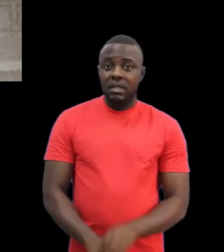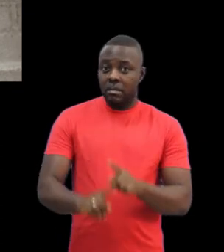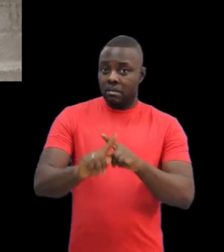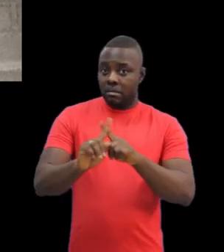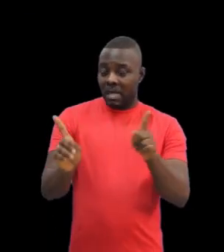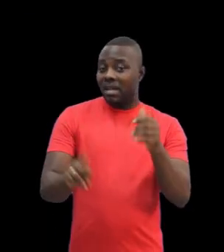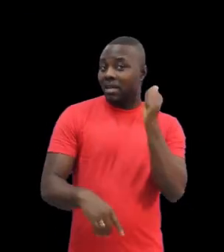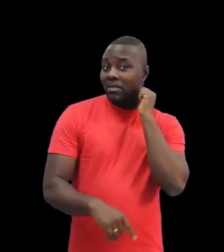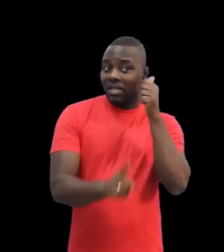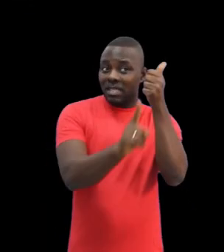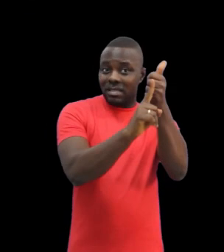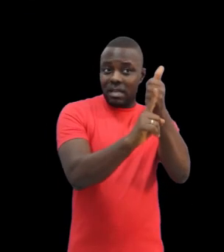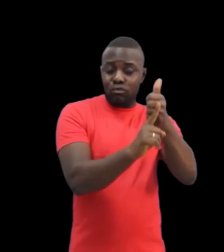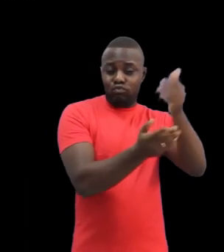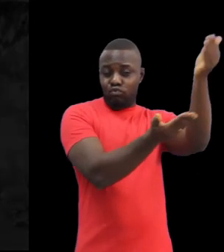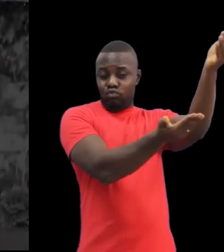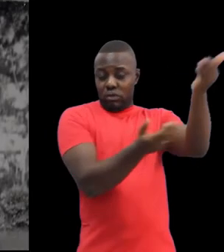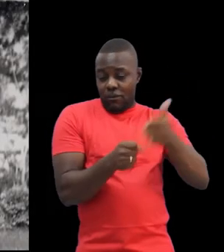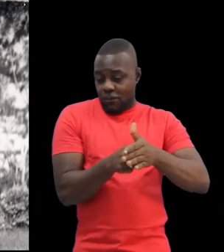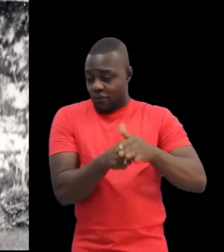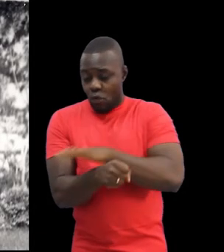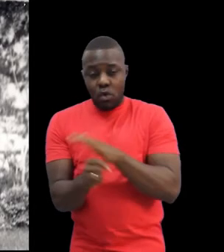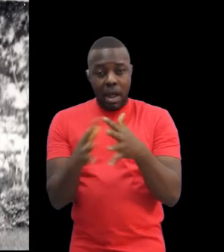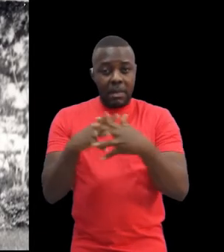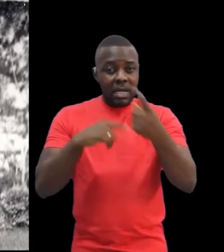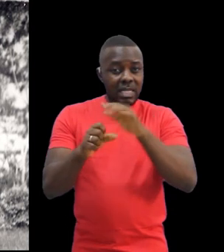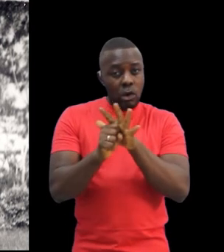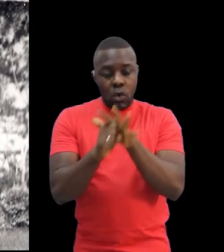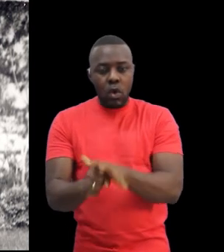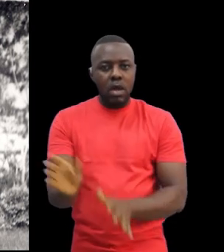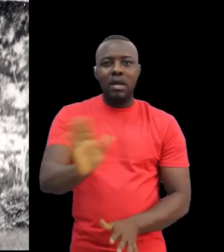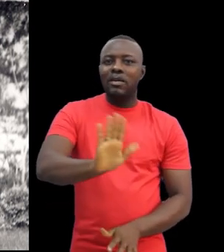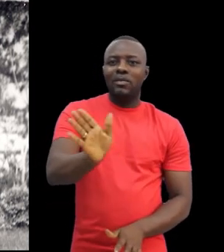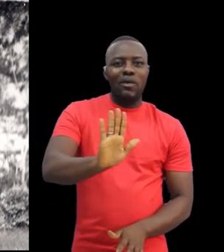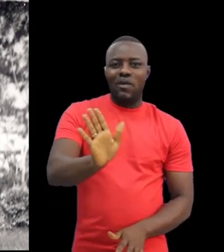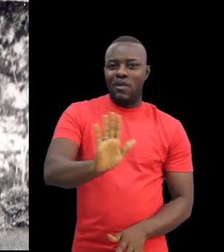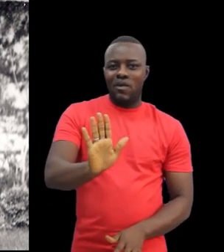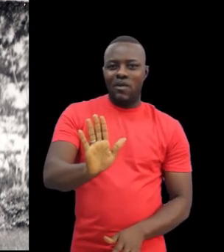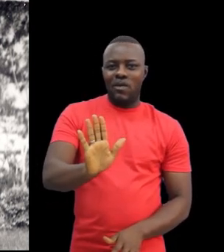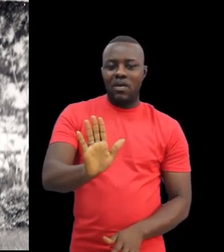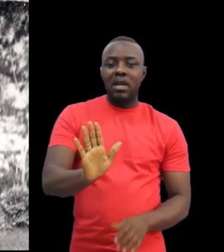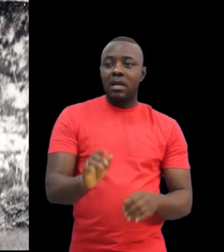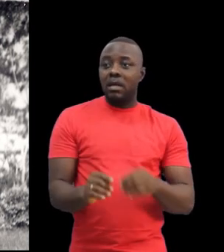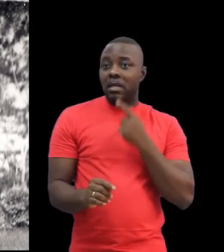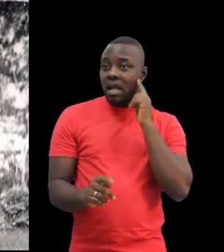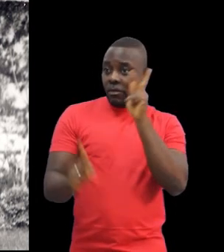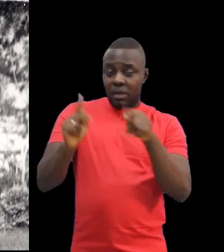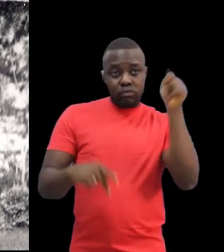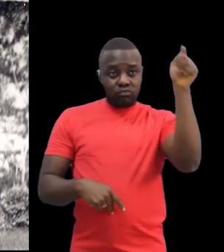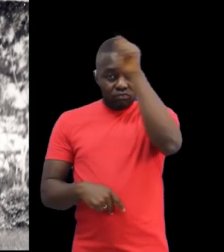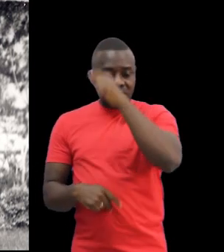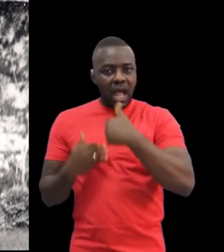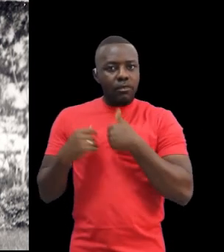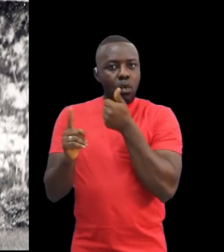But Foster didn't introduce sign language to Africa. Because, numerous deaf communities developed their